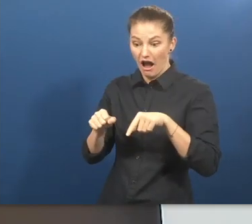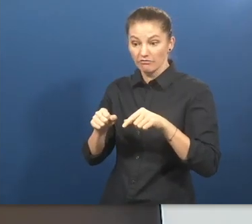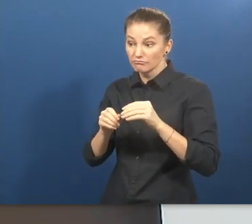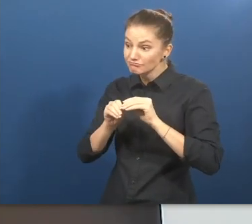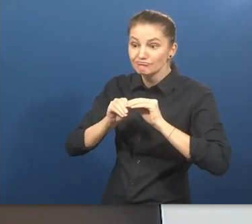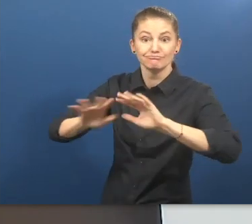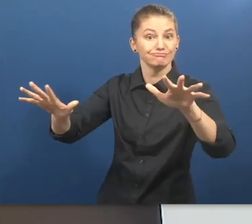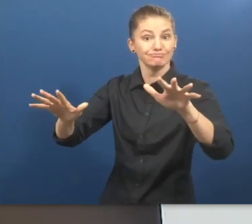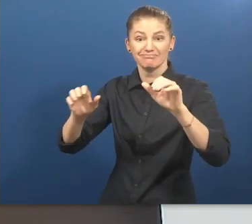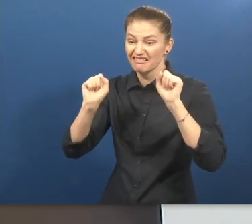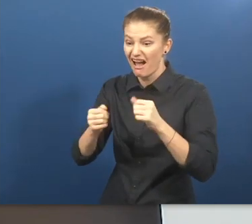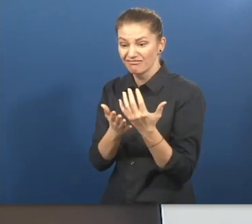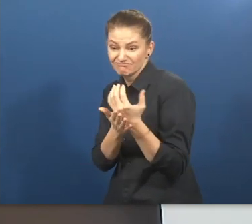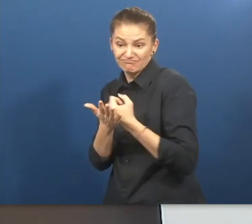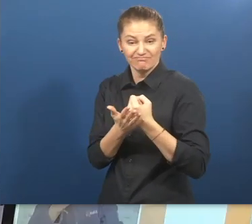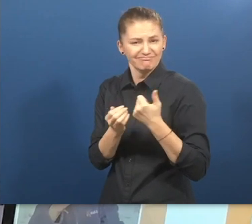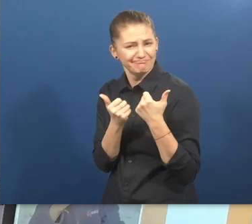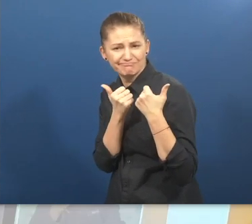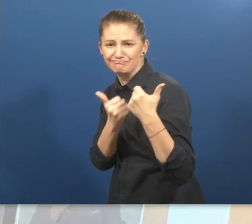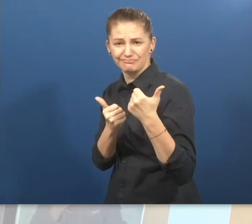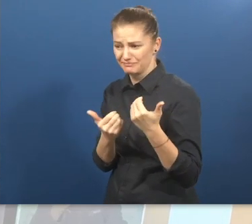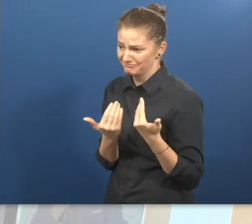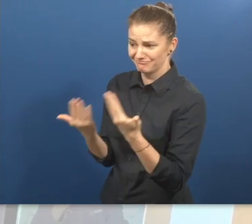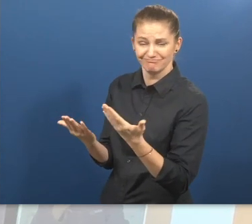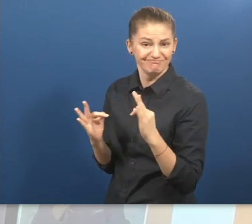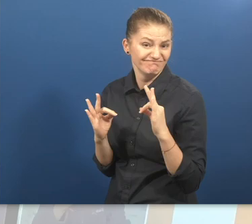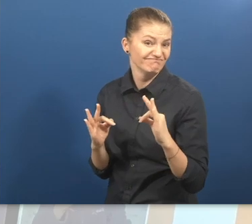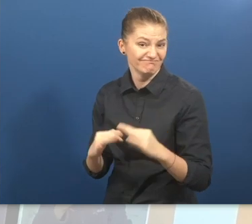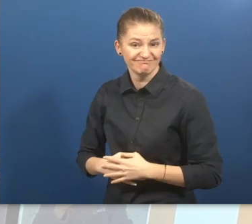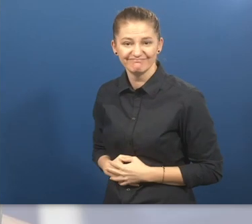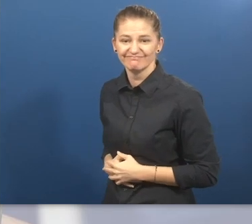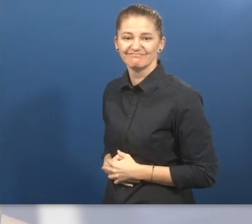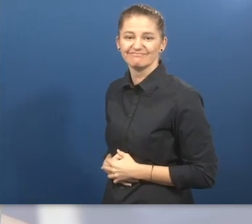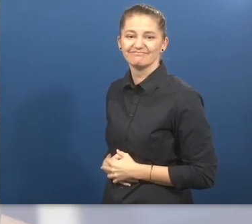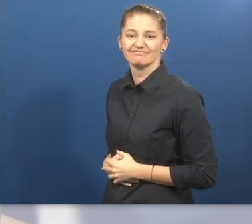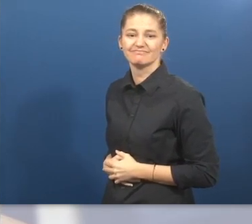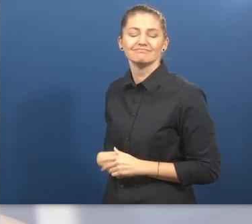efficient and effective in its operations. How does Visor work?